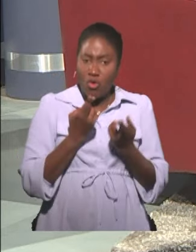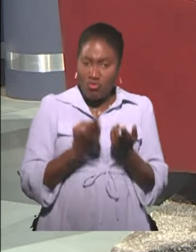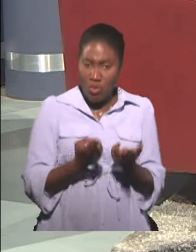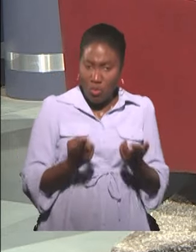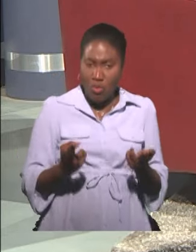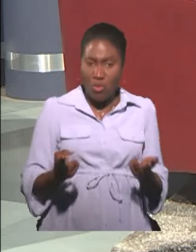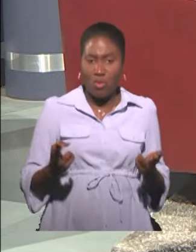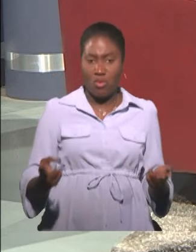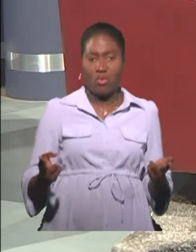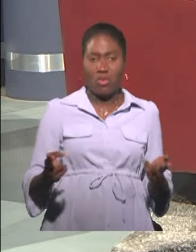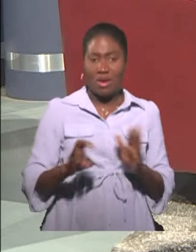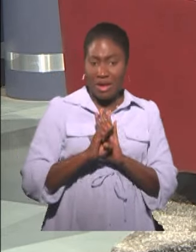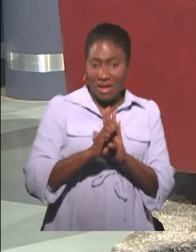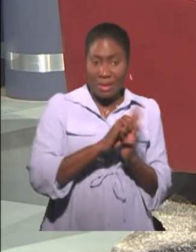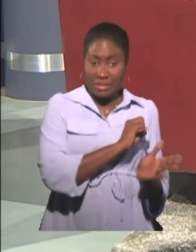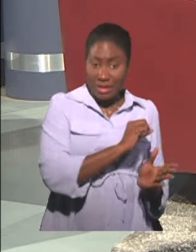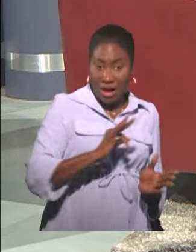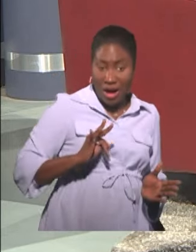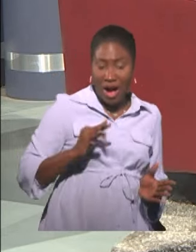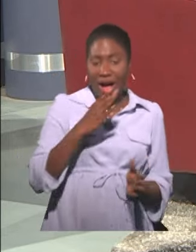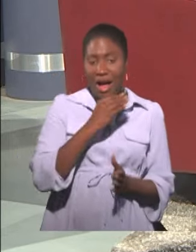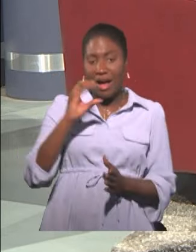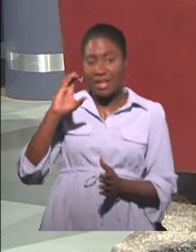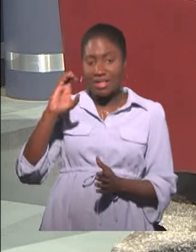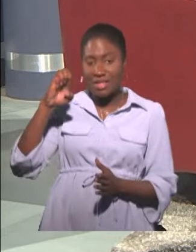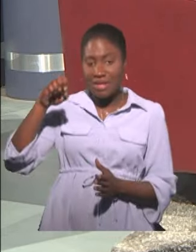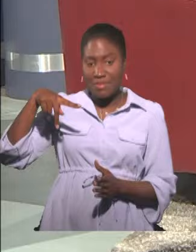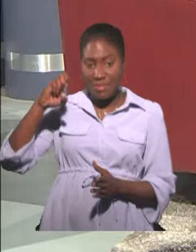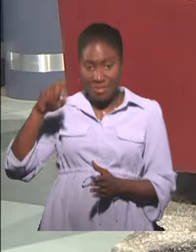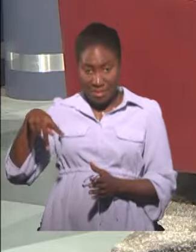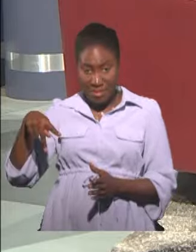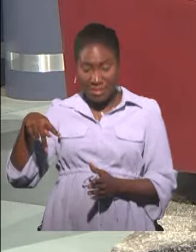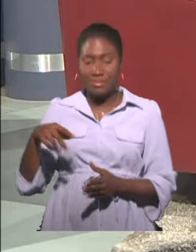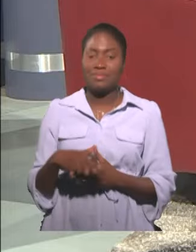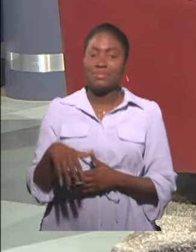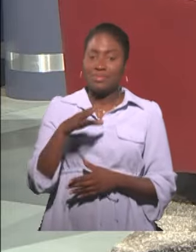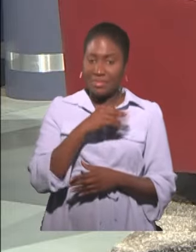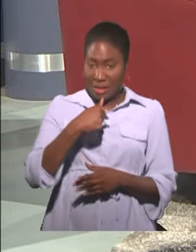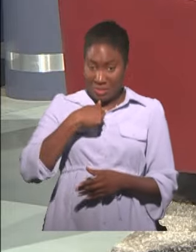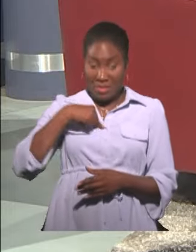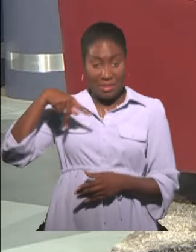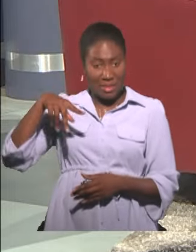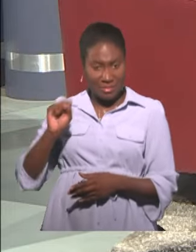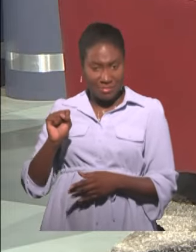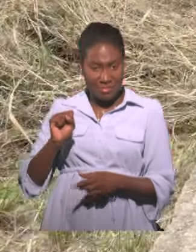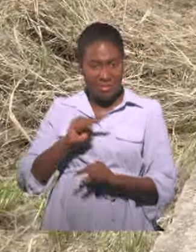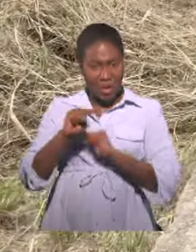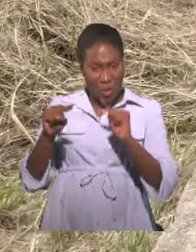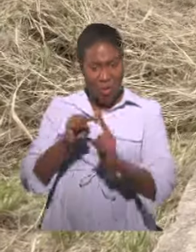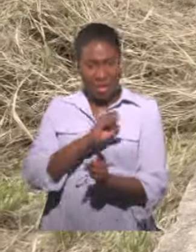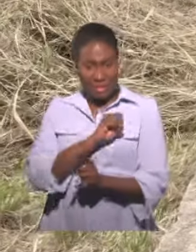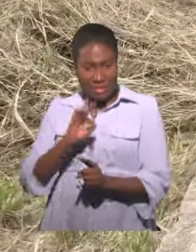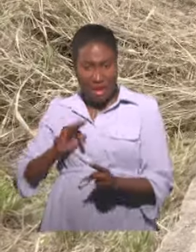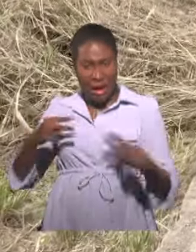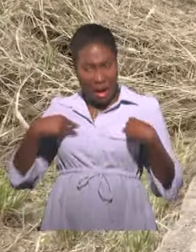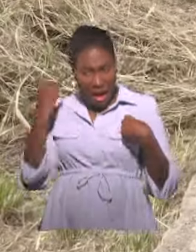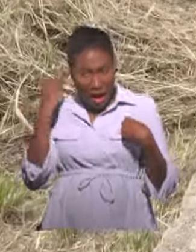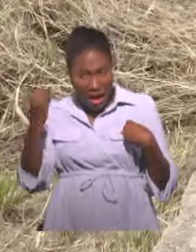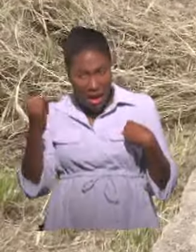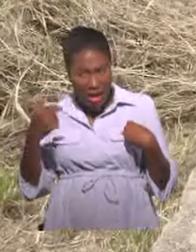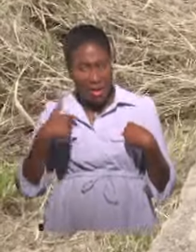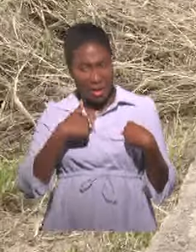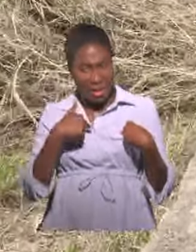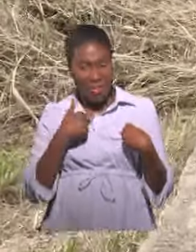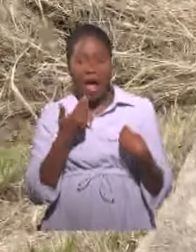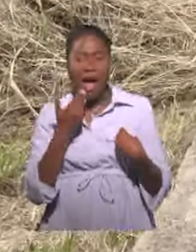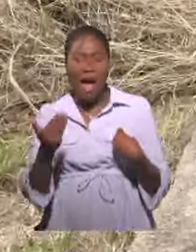ground, as well as CPEP Company, which is under the Ministry of Rural Development. Now as Permanent Secretary, when my staff come with me with bright ideas, the first thing I ask is,